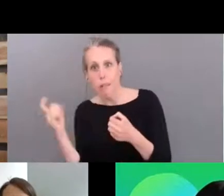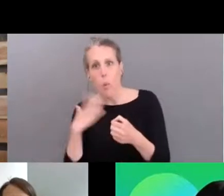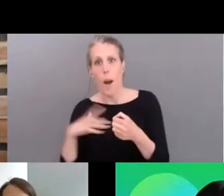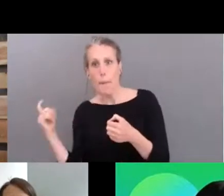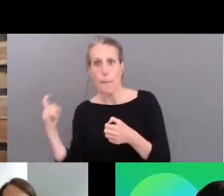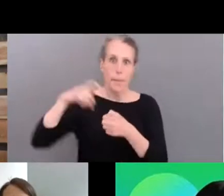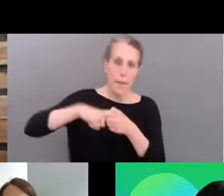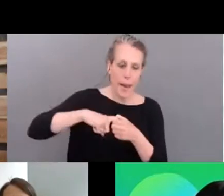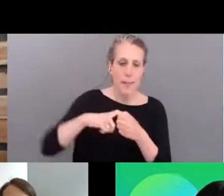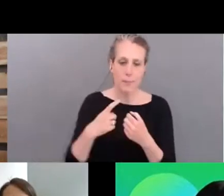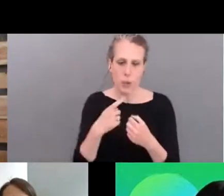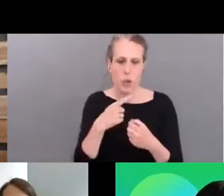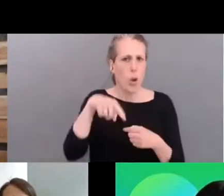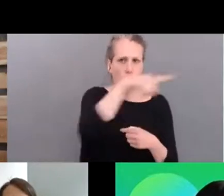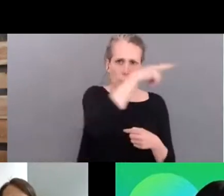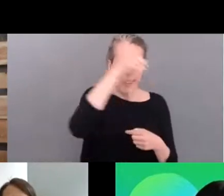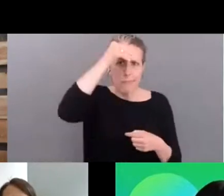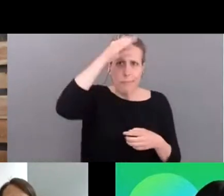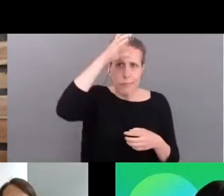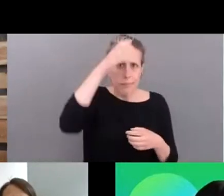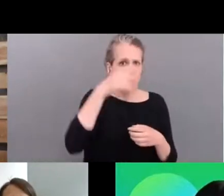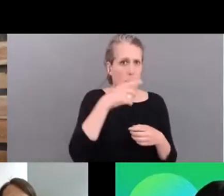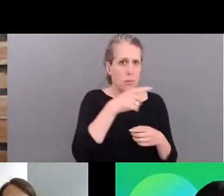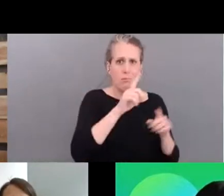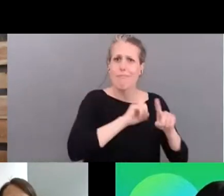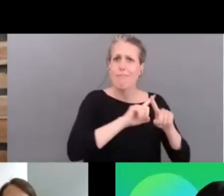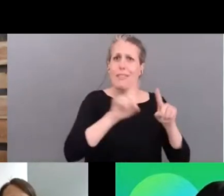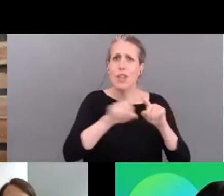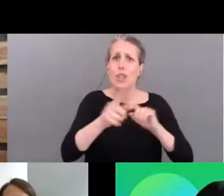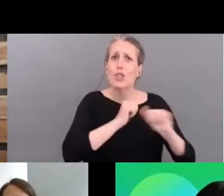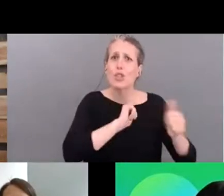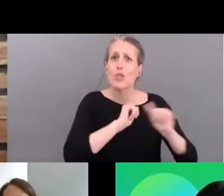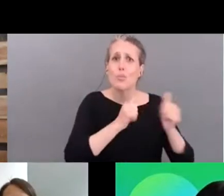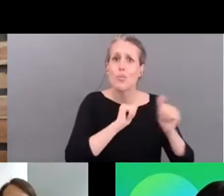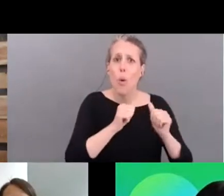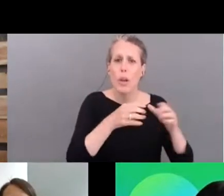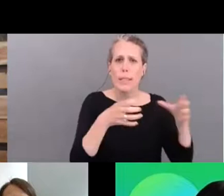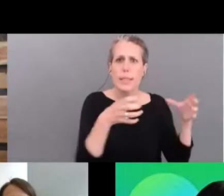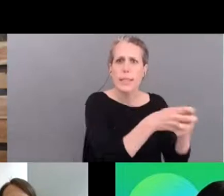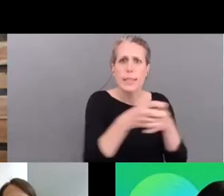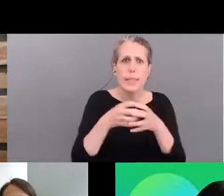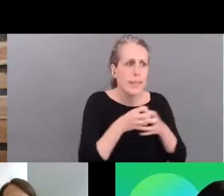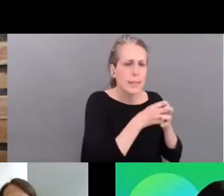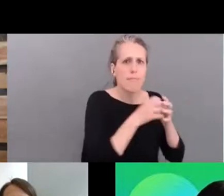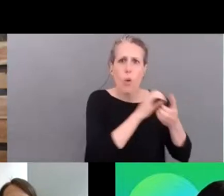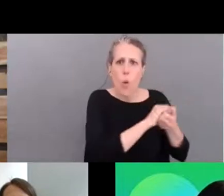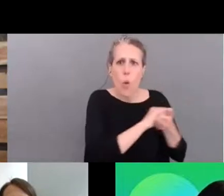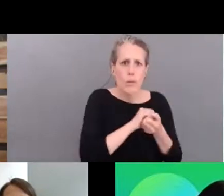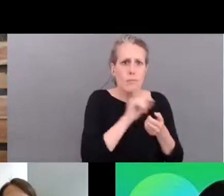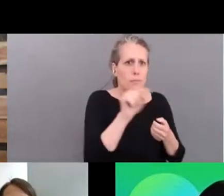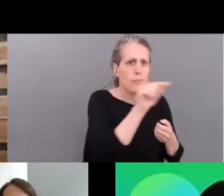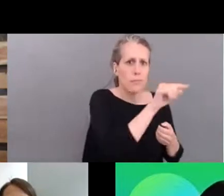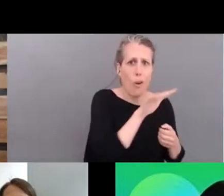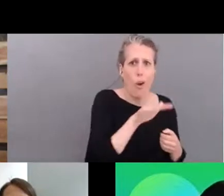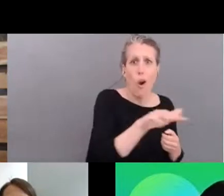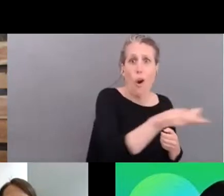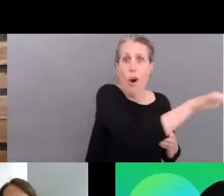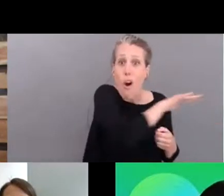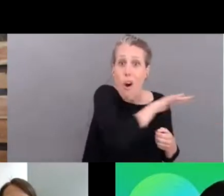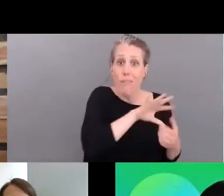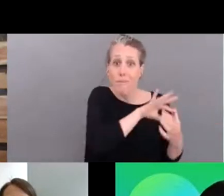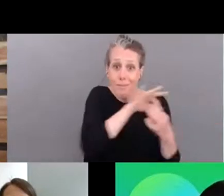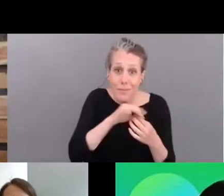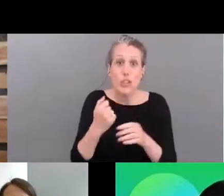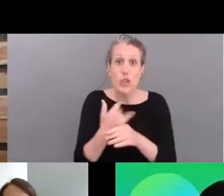and how they've built it every single club sports club every single sports organization and the is part of the green sports